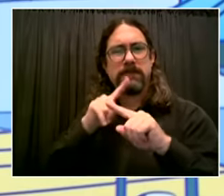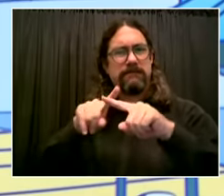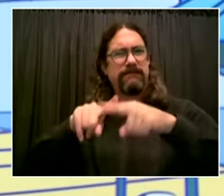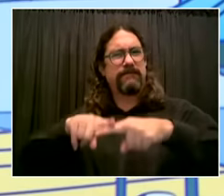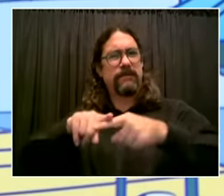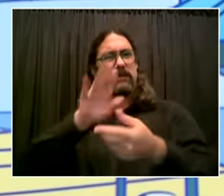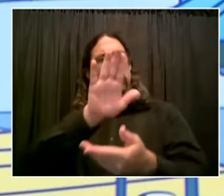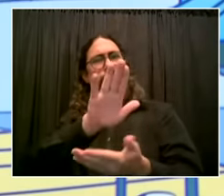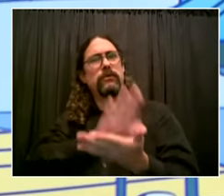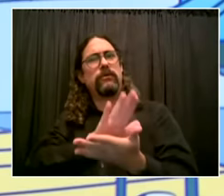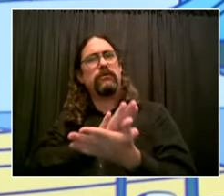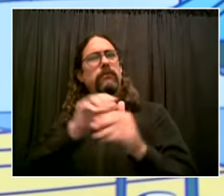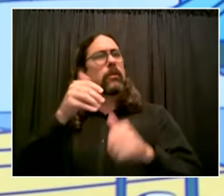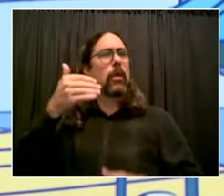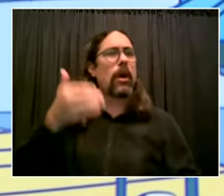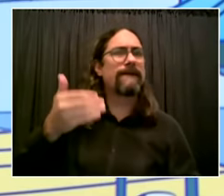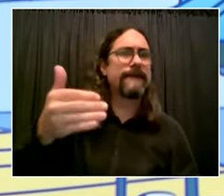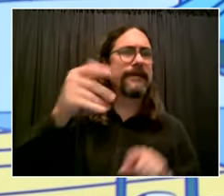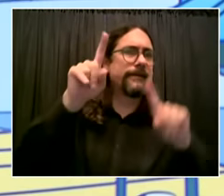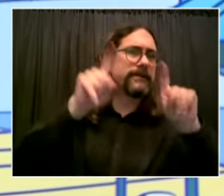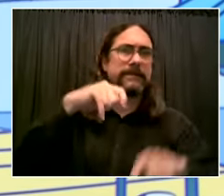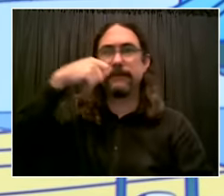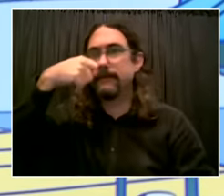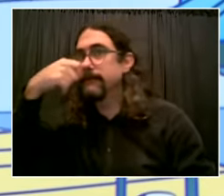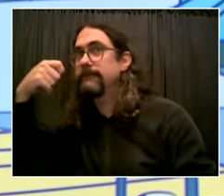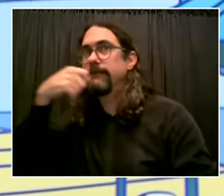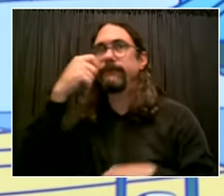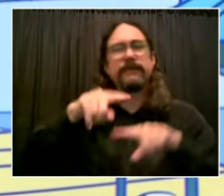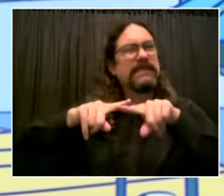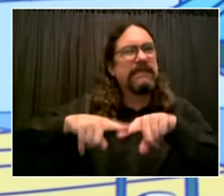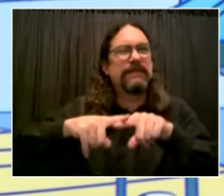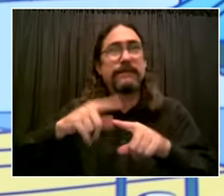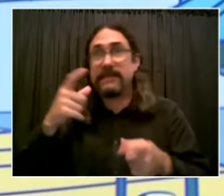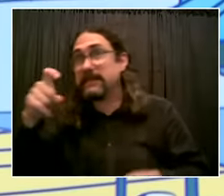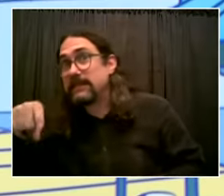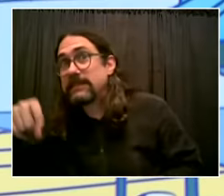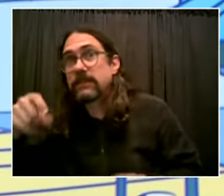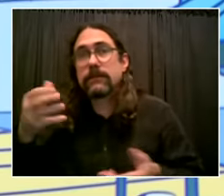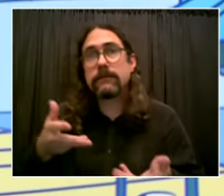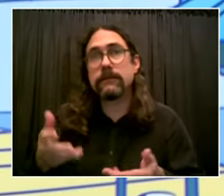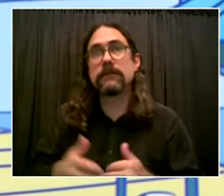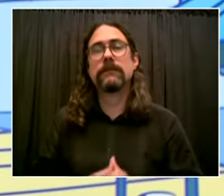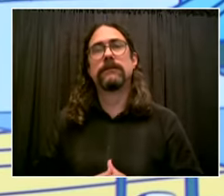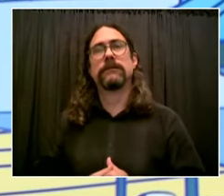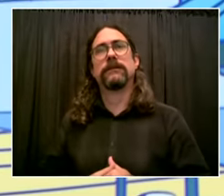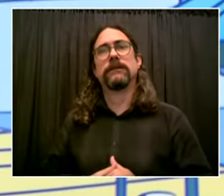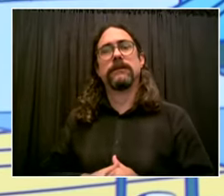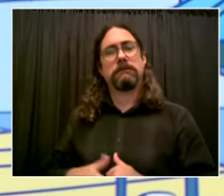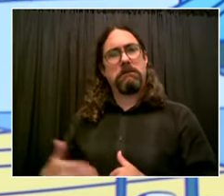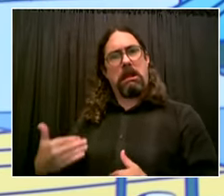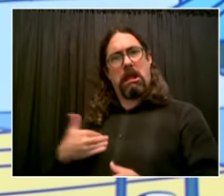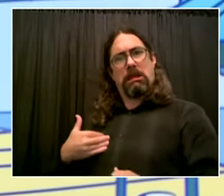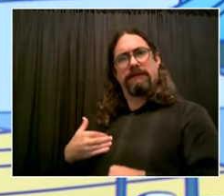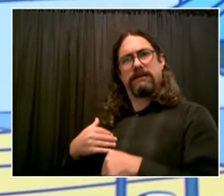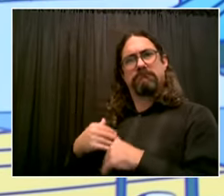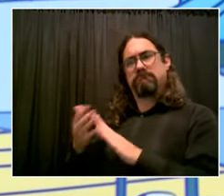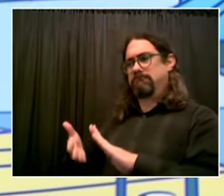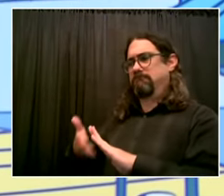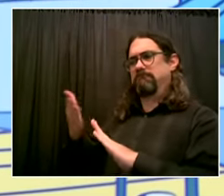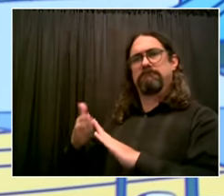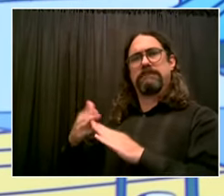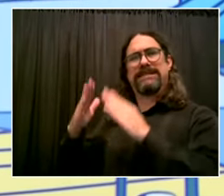to us but again the number one focus now is deepening vaccination that's what's going to be the difference maker dr choksi